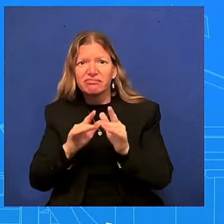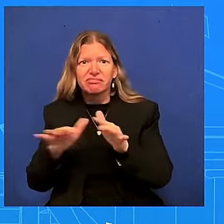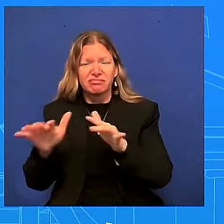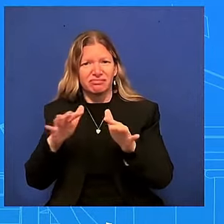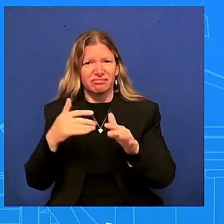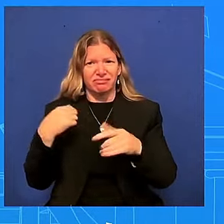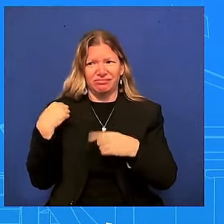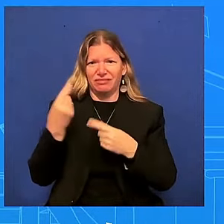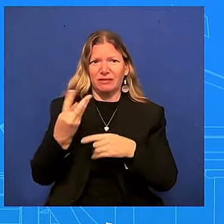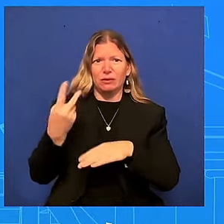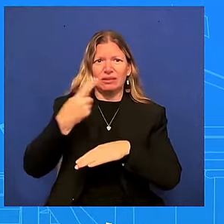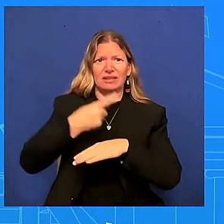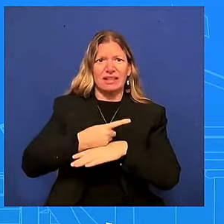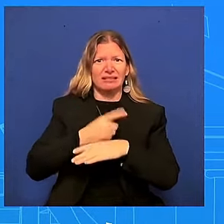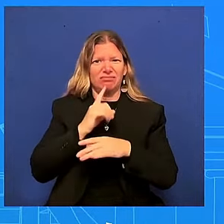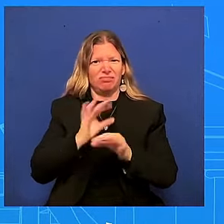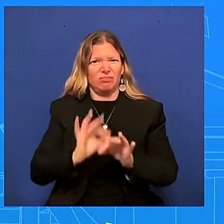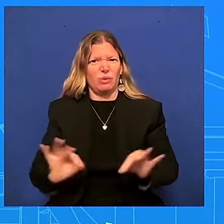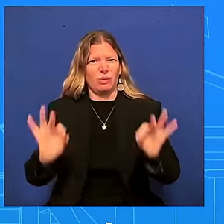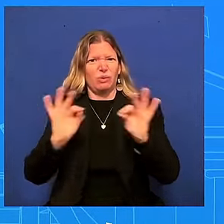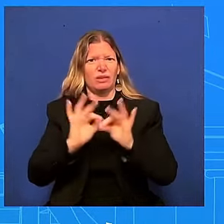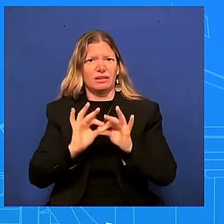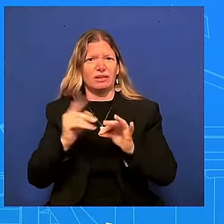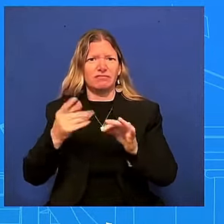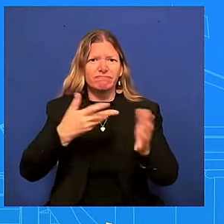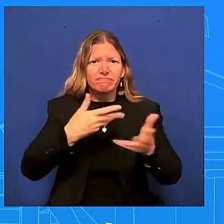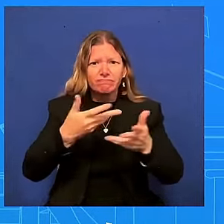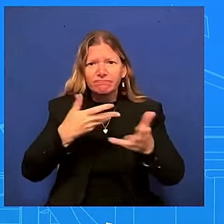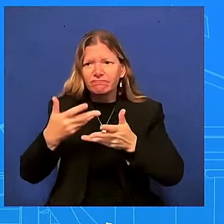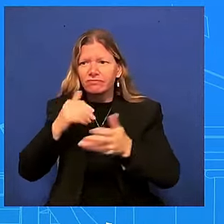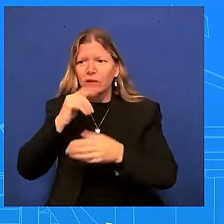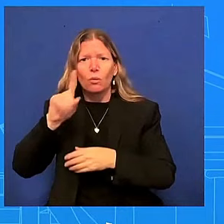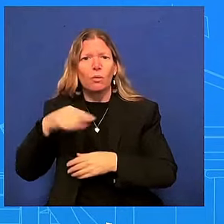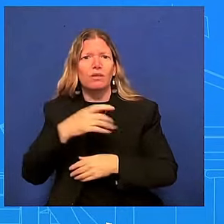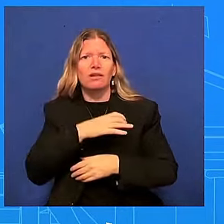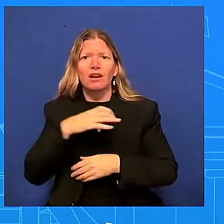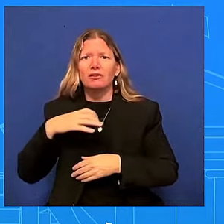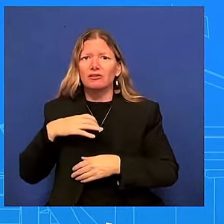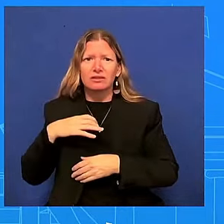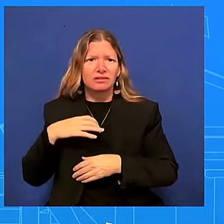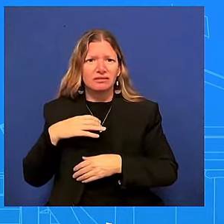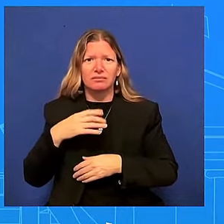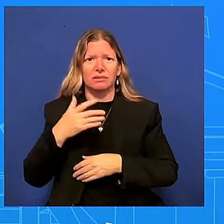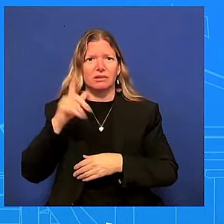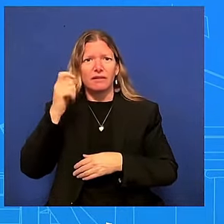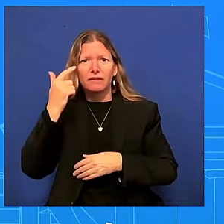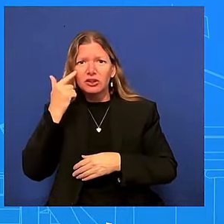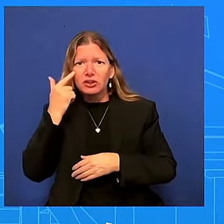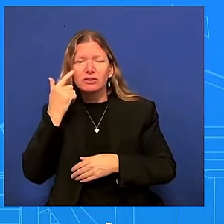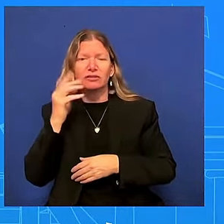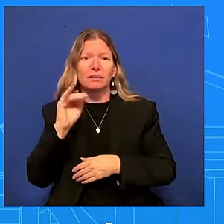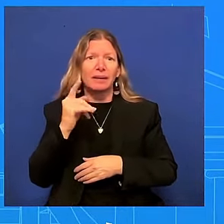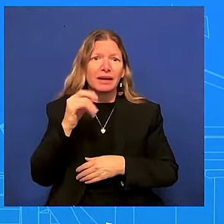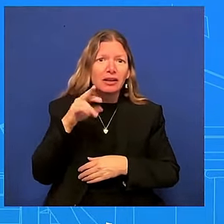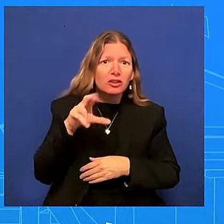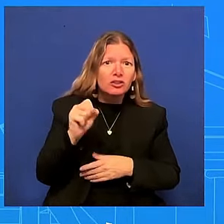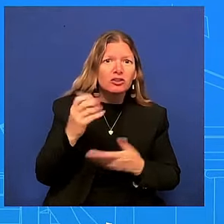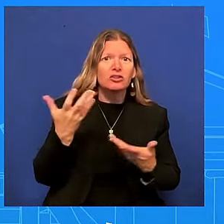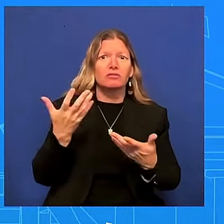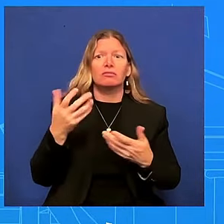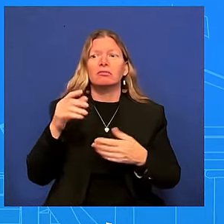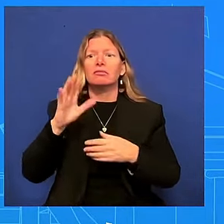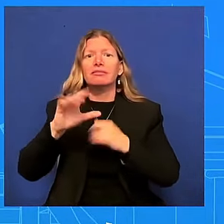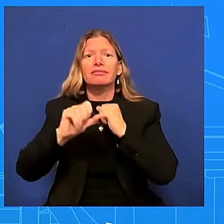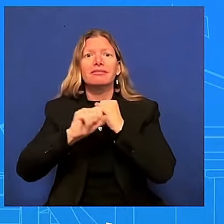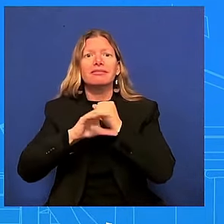with uh with mayors uh and so and then there's the campaign that does it on a political level right they've had a regular calls i think some of you have